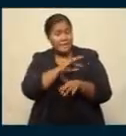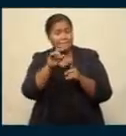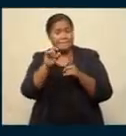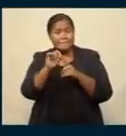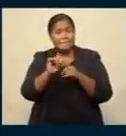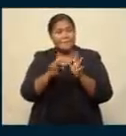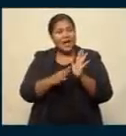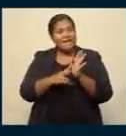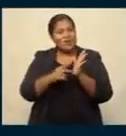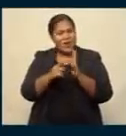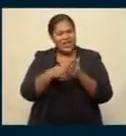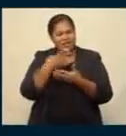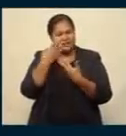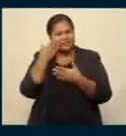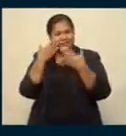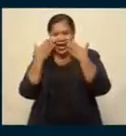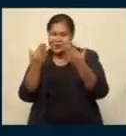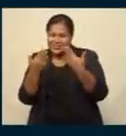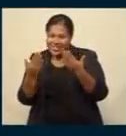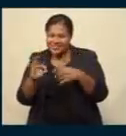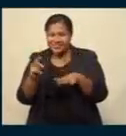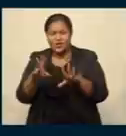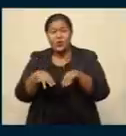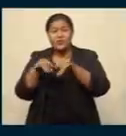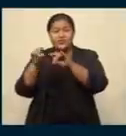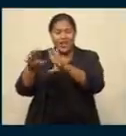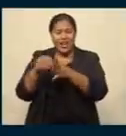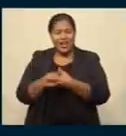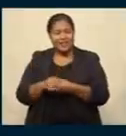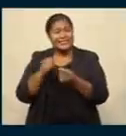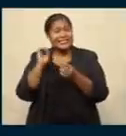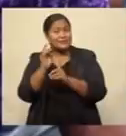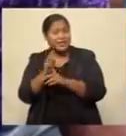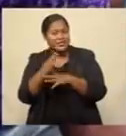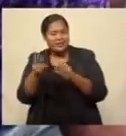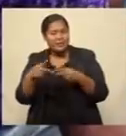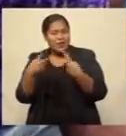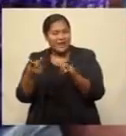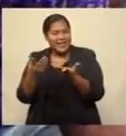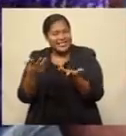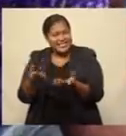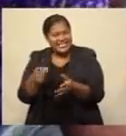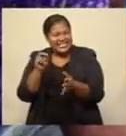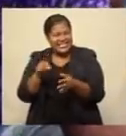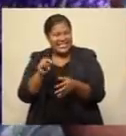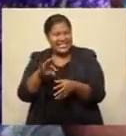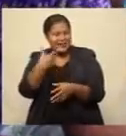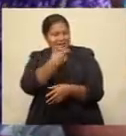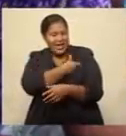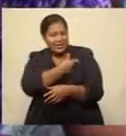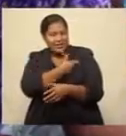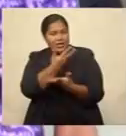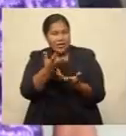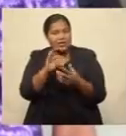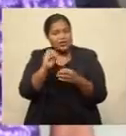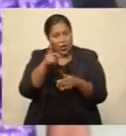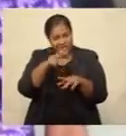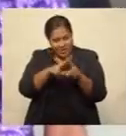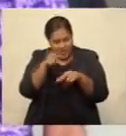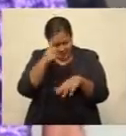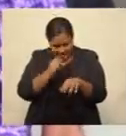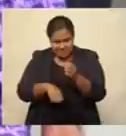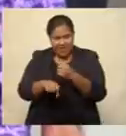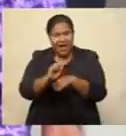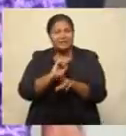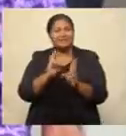Marama has conveyed his appreciation to Australia, especially in providing the much-needed vaccine to put Fiji back on track. The